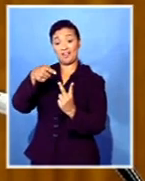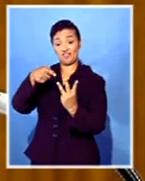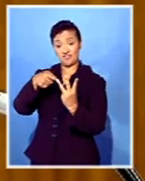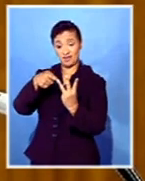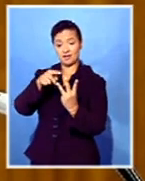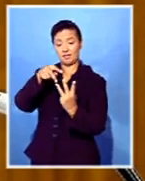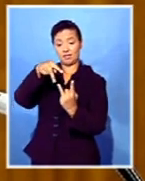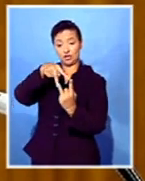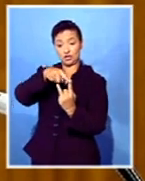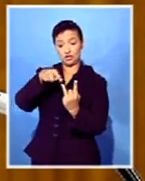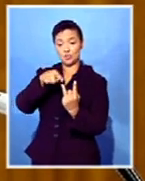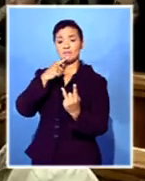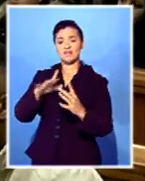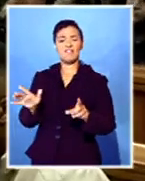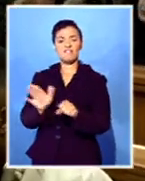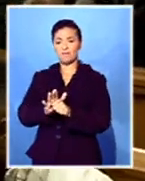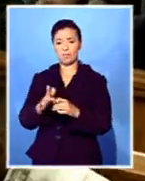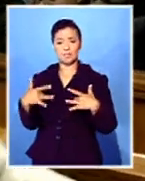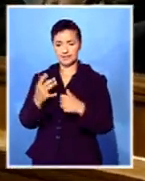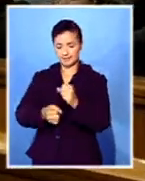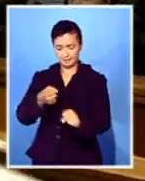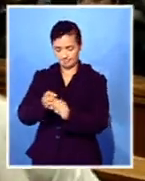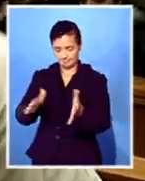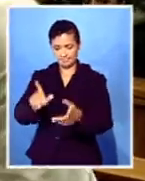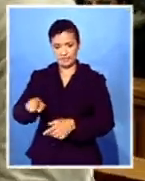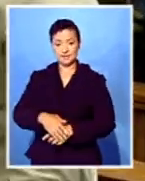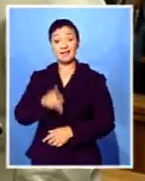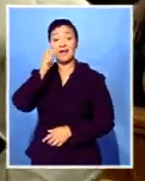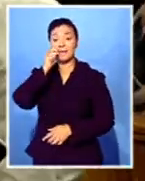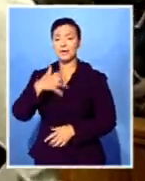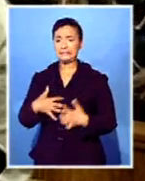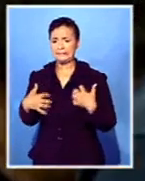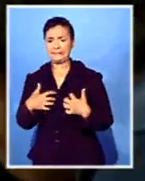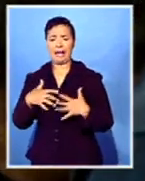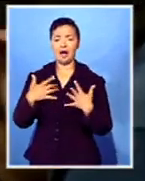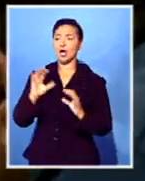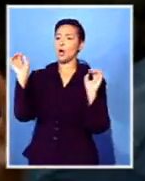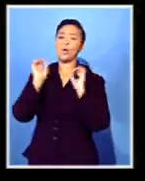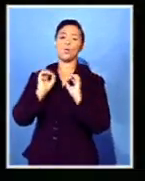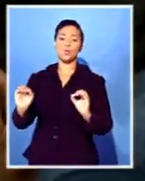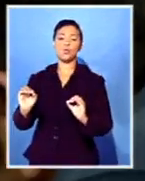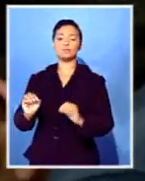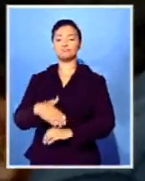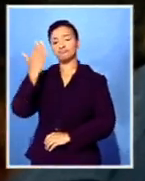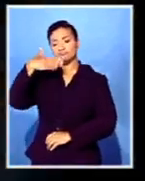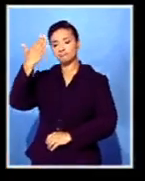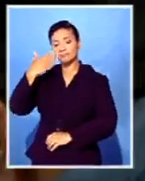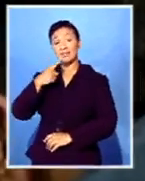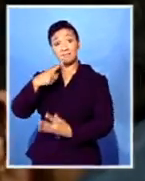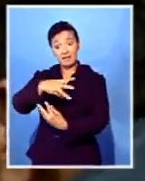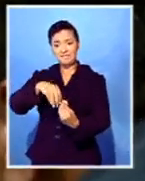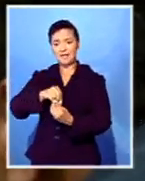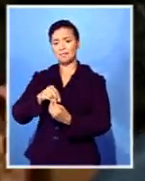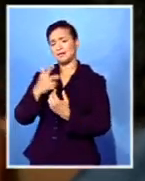are sentenced to imprisonment for life. Panayotu showed no emotion during the judgment. The Panayotu family cried,